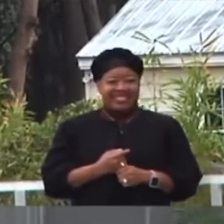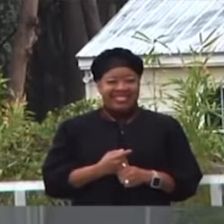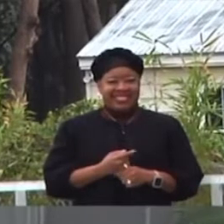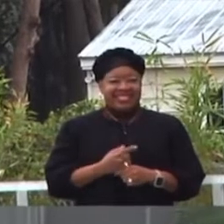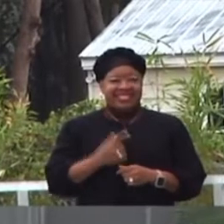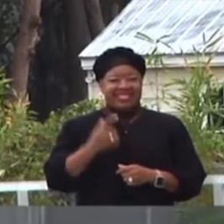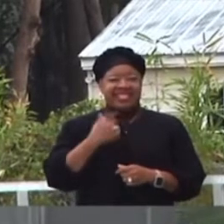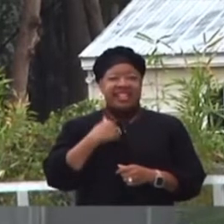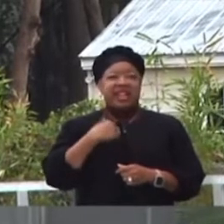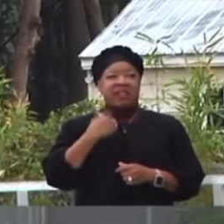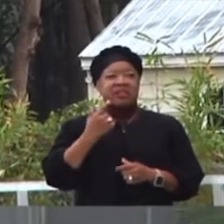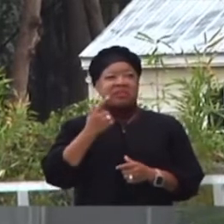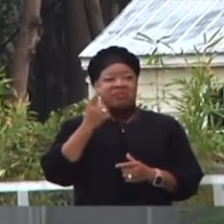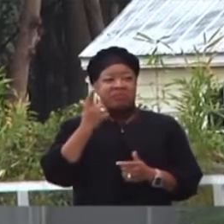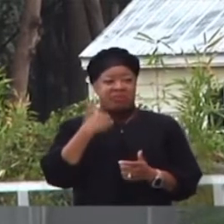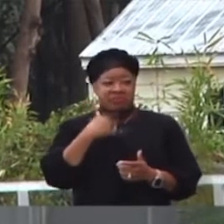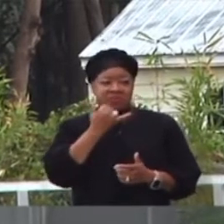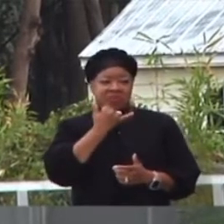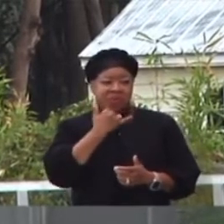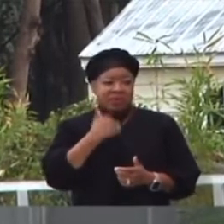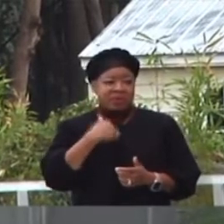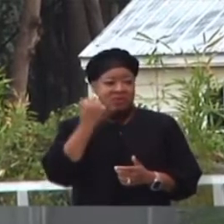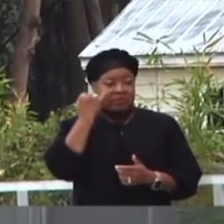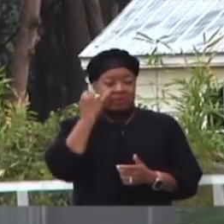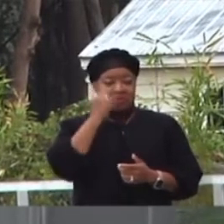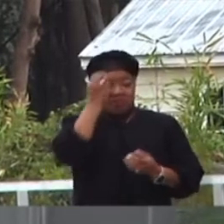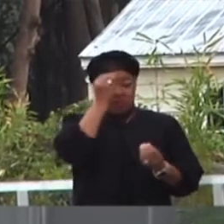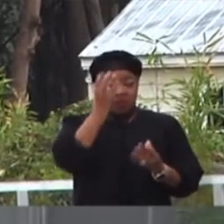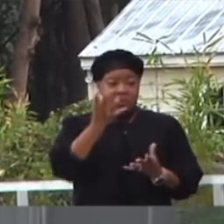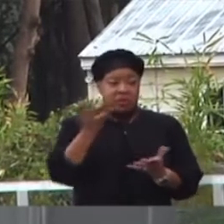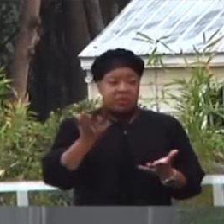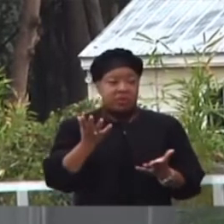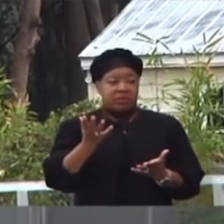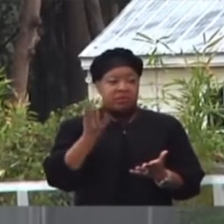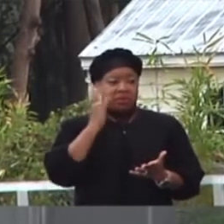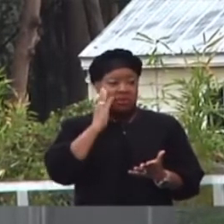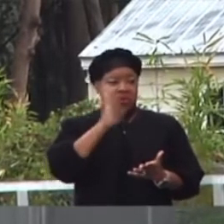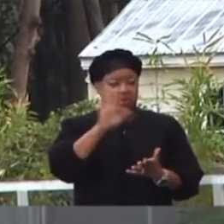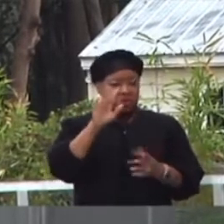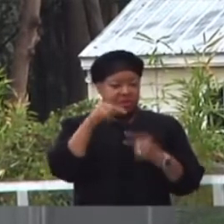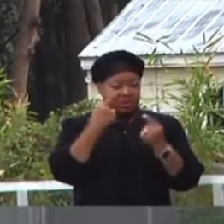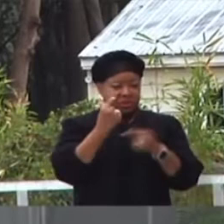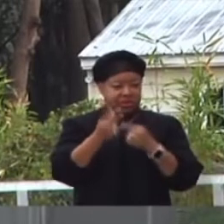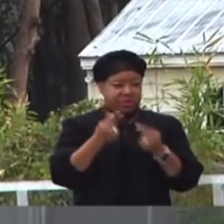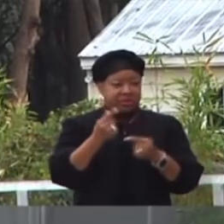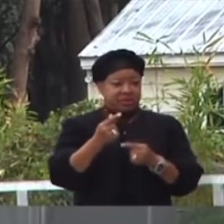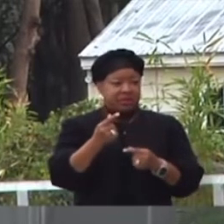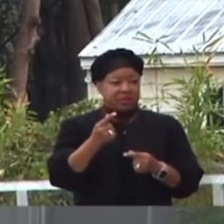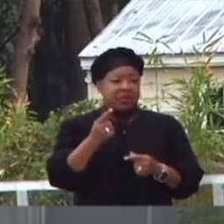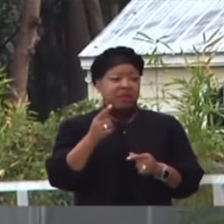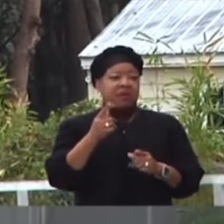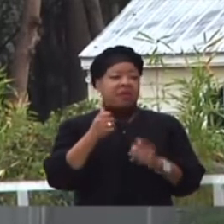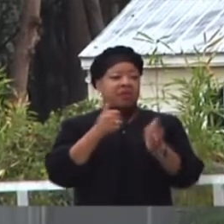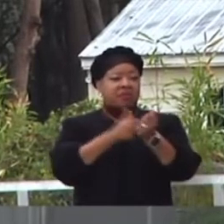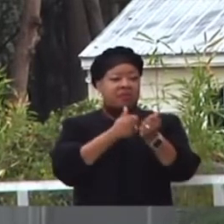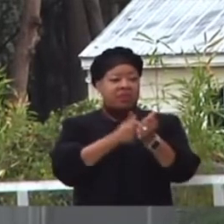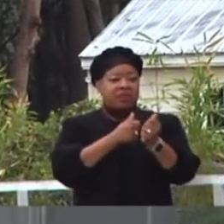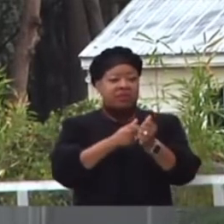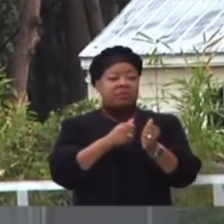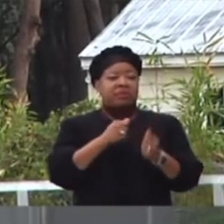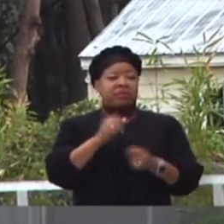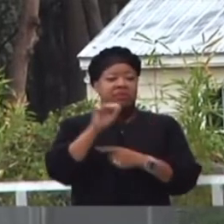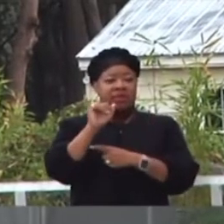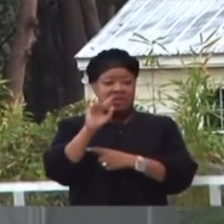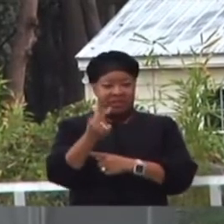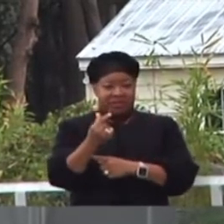And I would be remiss if I did not tell you all, because I know y'all generation. Make sure y'all follow the Alumni Association on